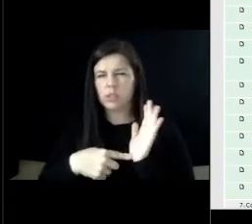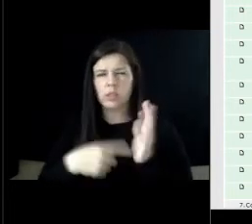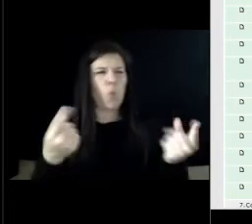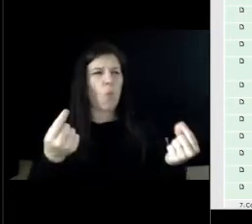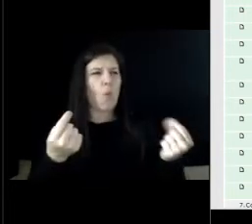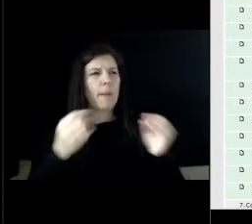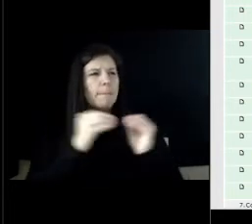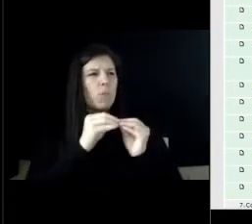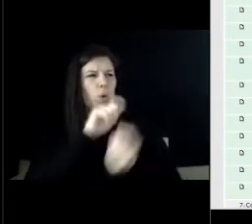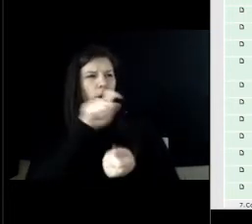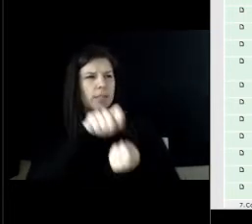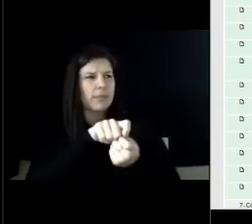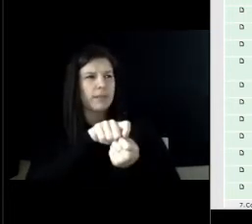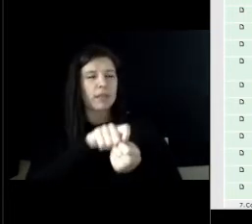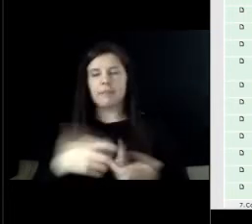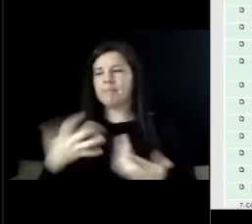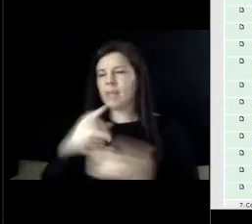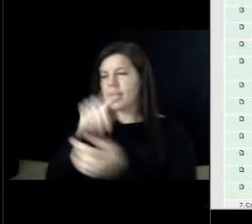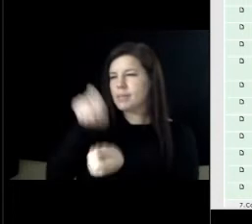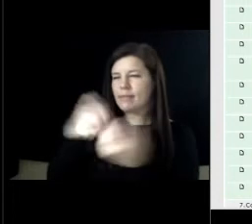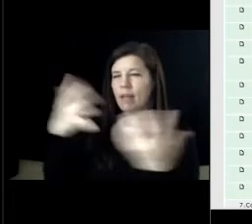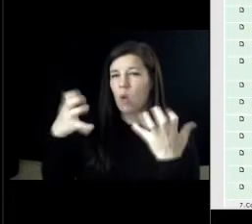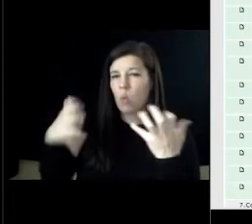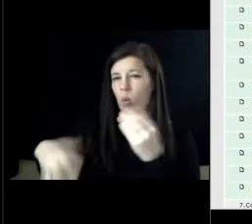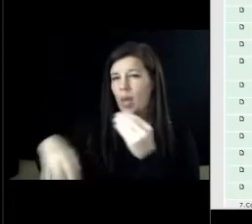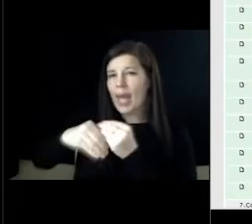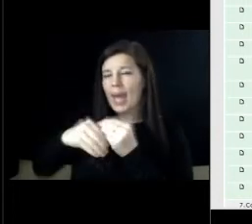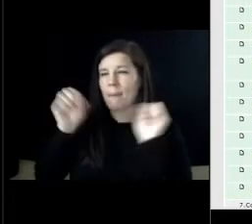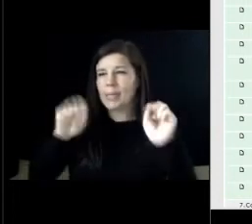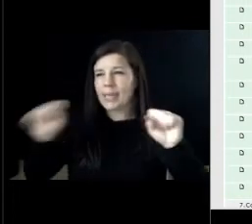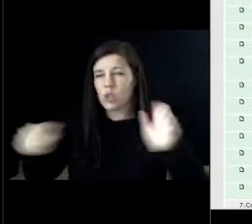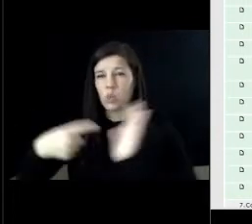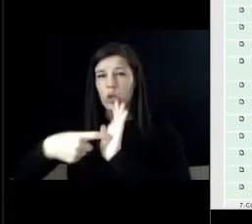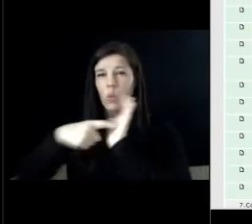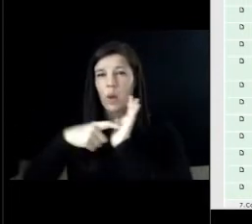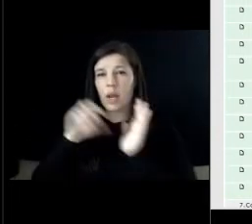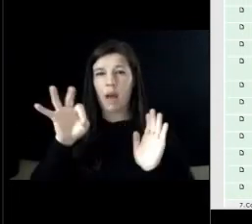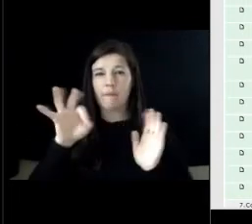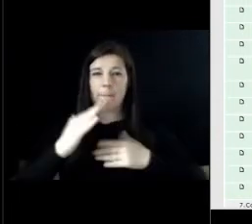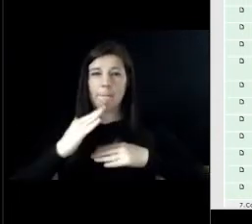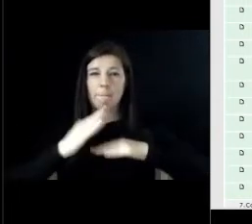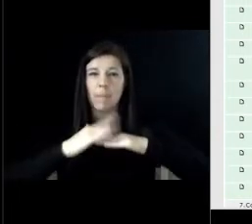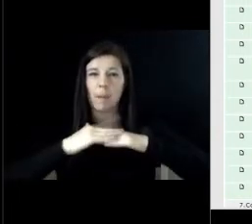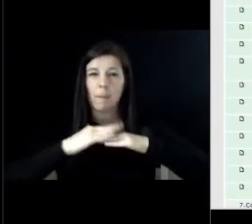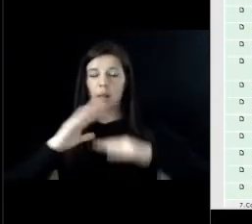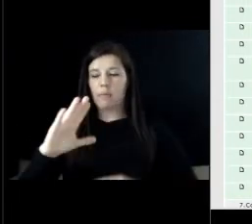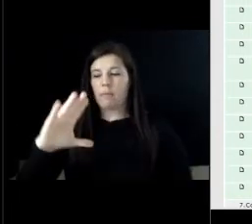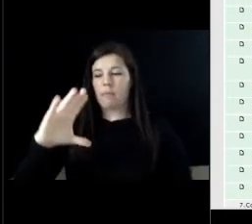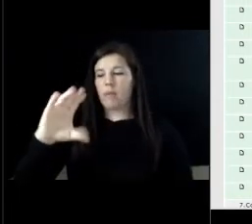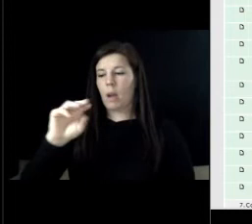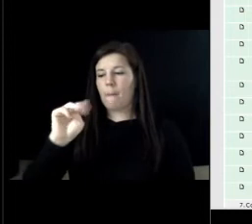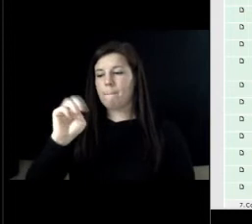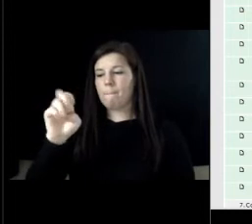specifically adding a potential requirement of a minimum of commercial space